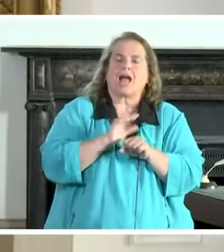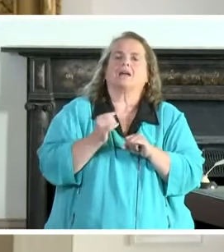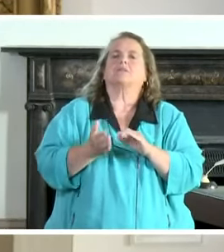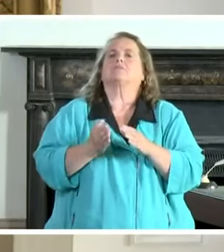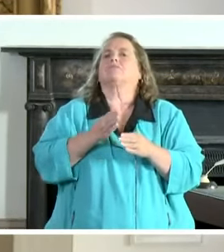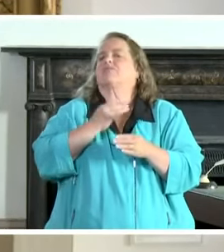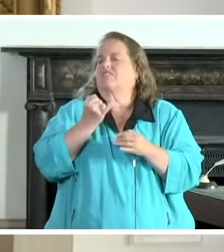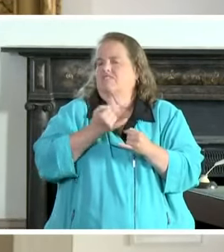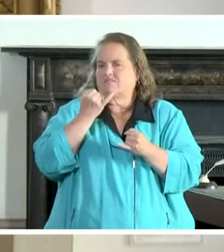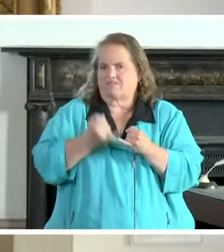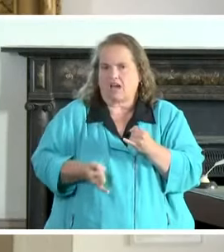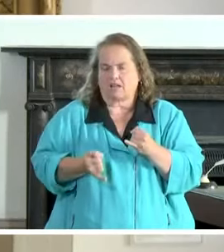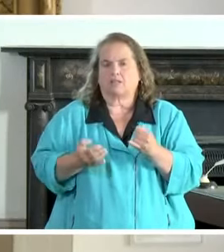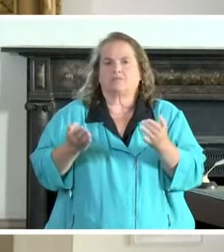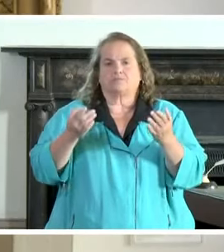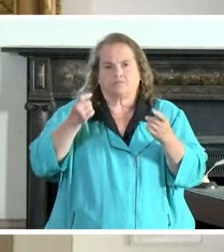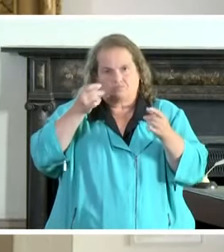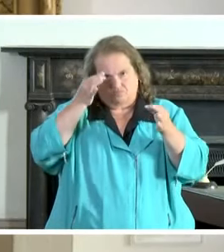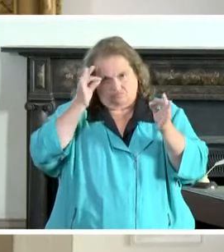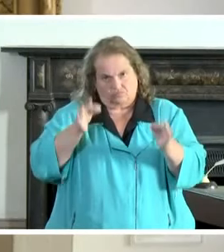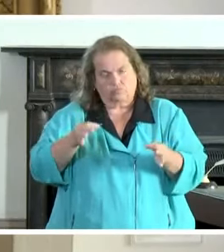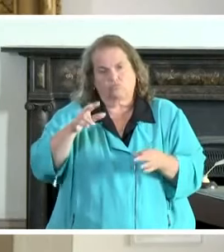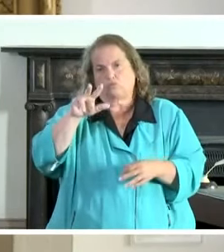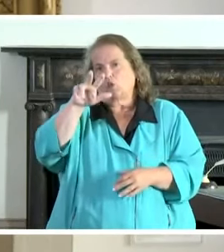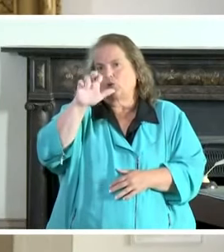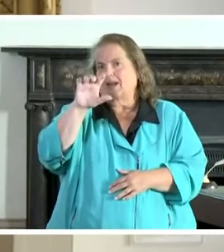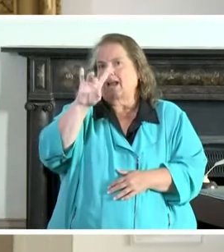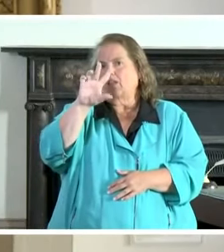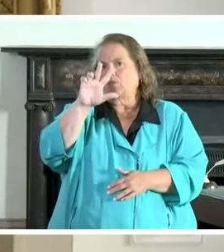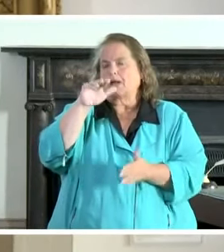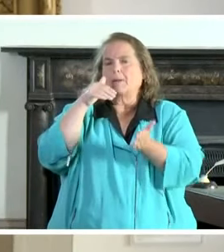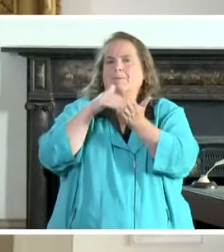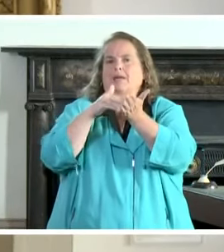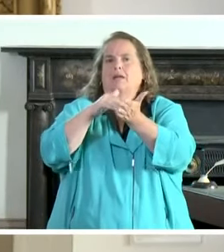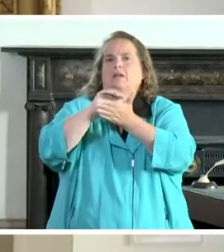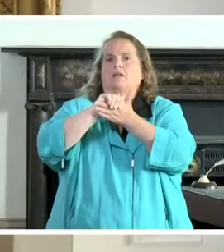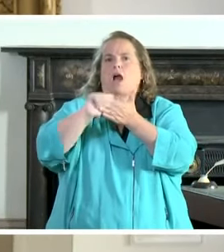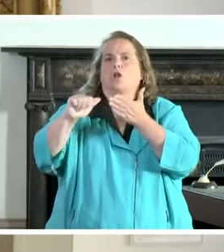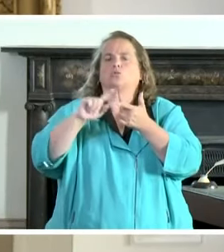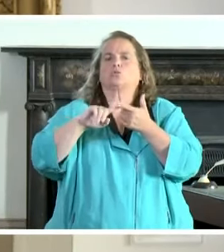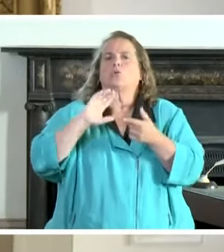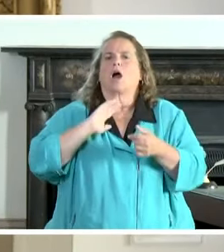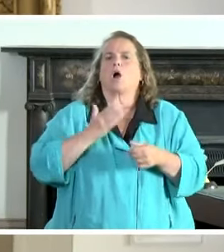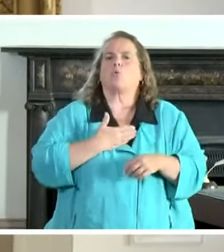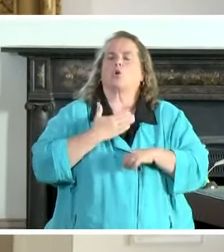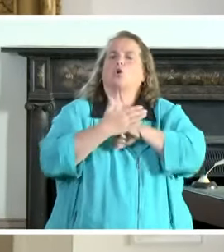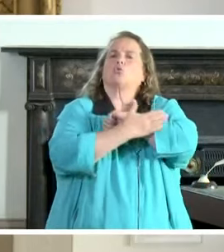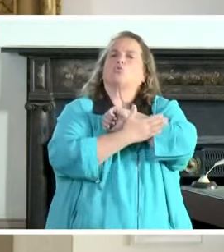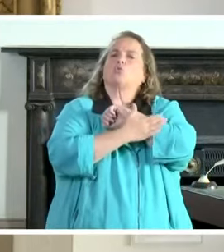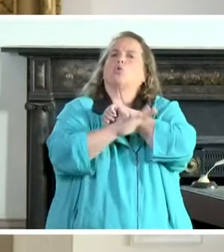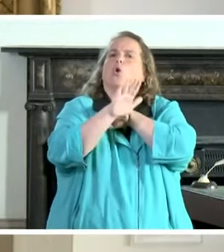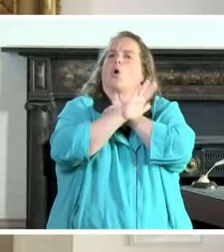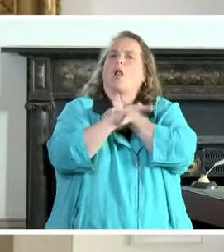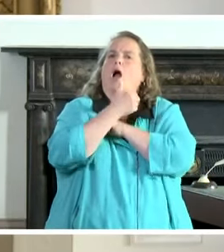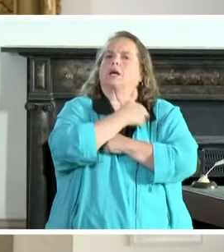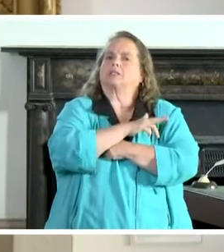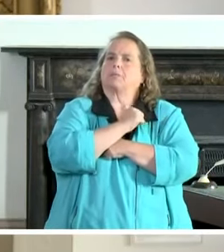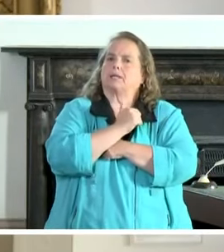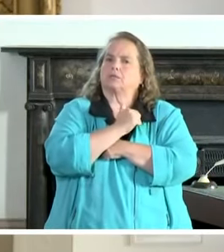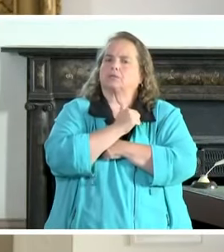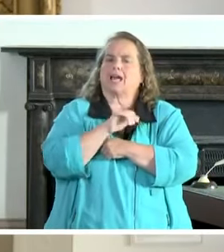that is going to provide three hundred and eighty three million dollars to our rural hospitals and health care is a basic human right